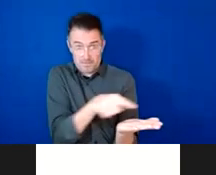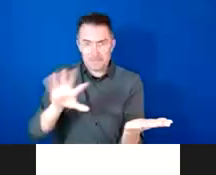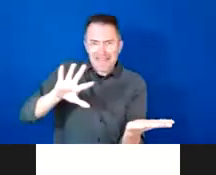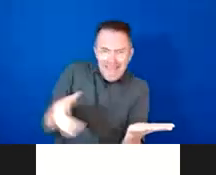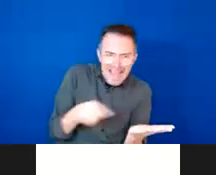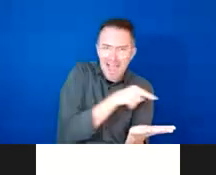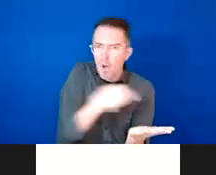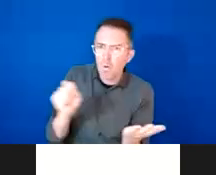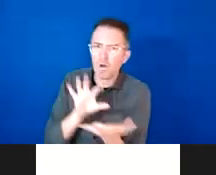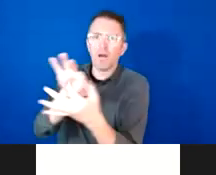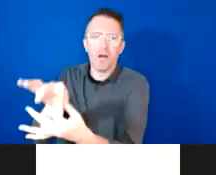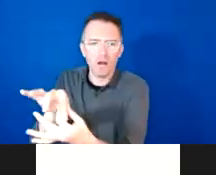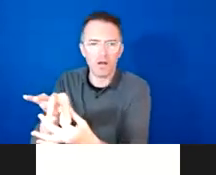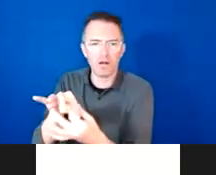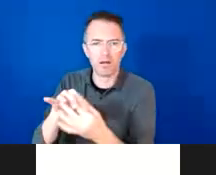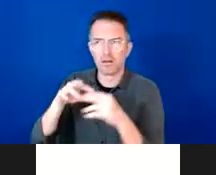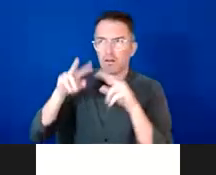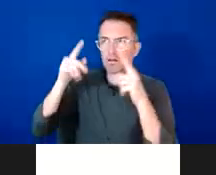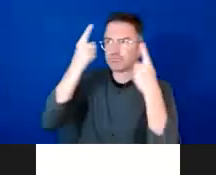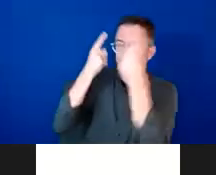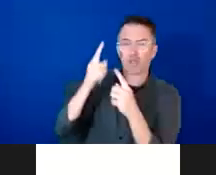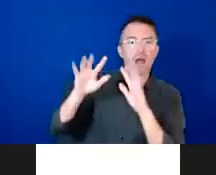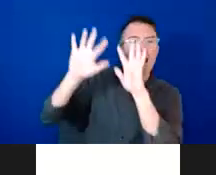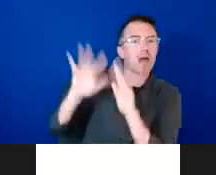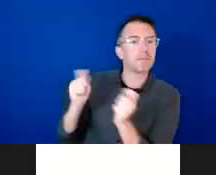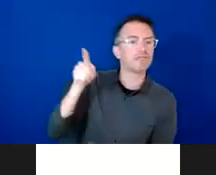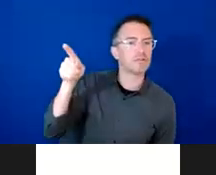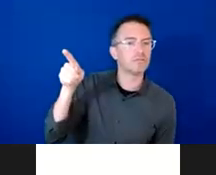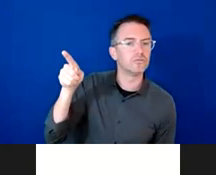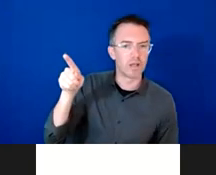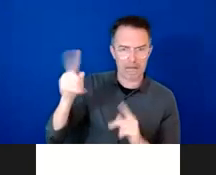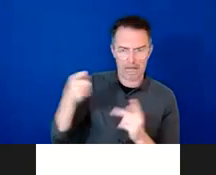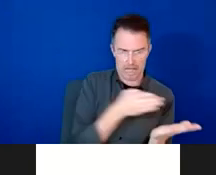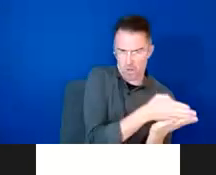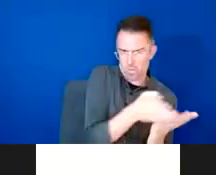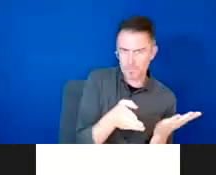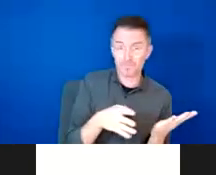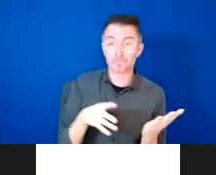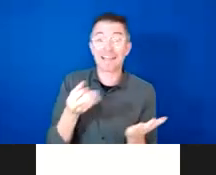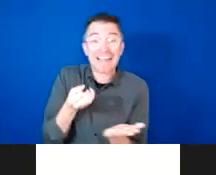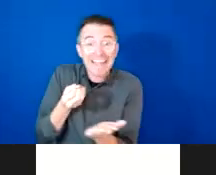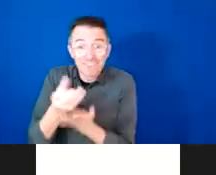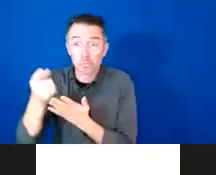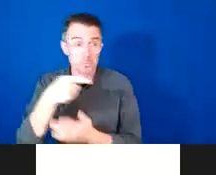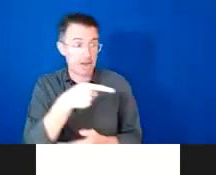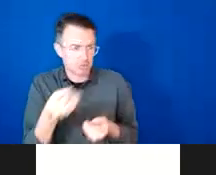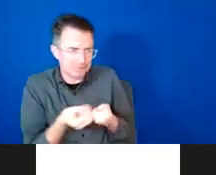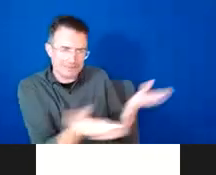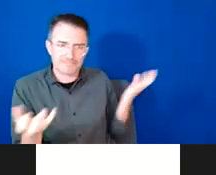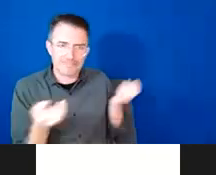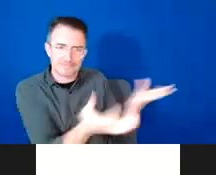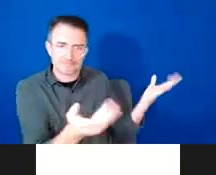to the issue of SRHR in this context and beyond